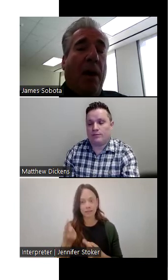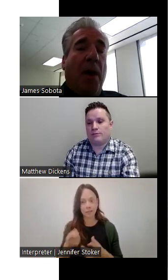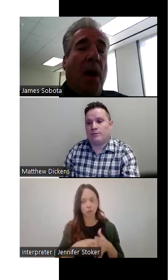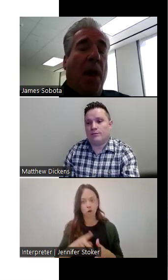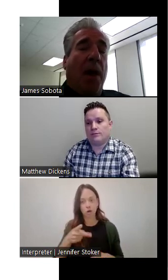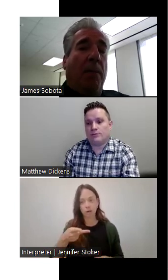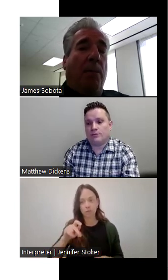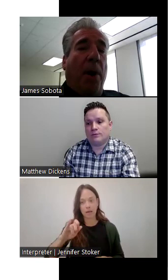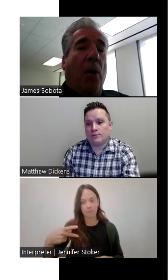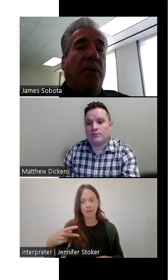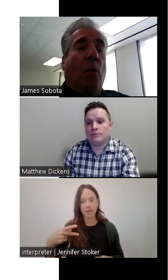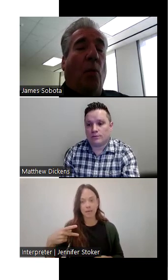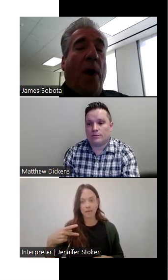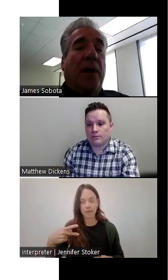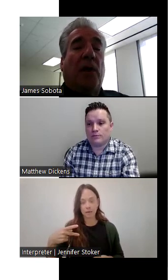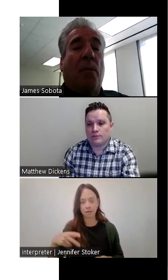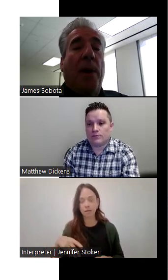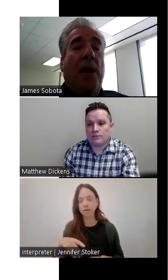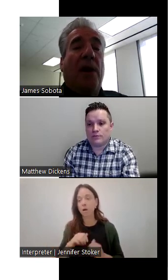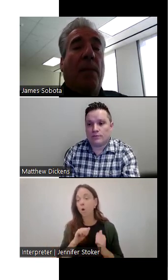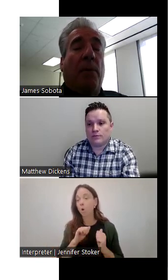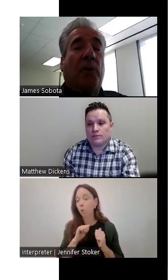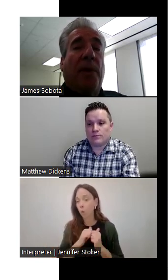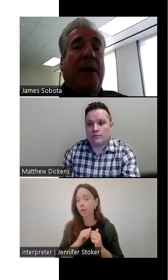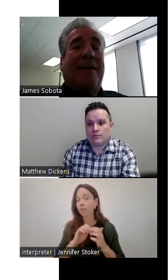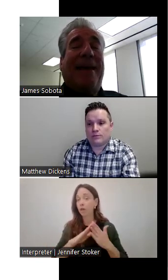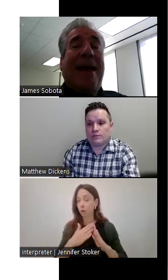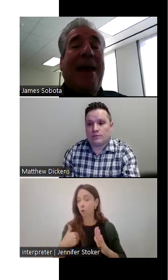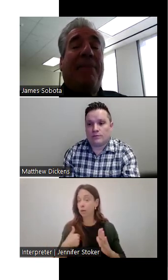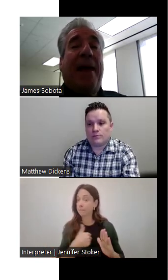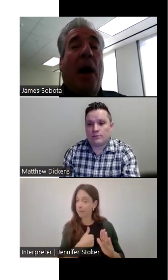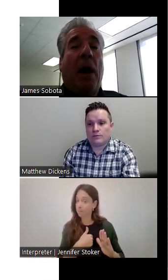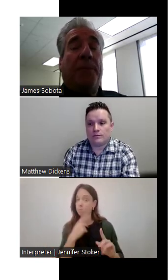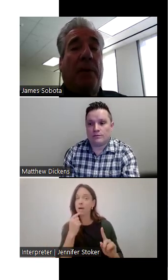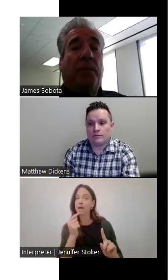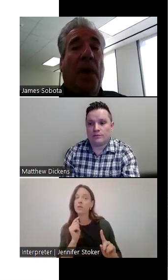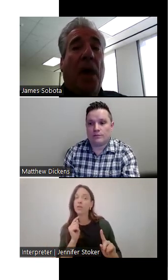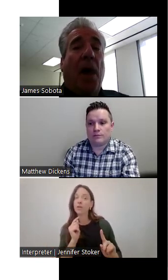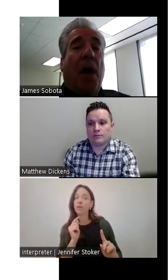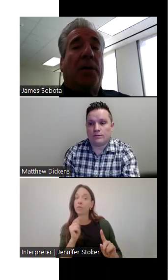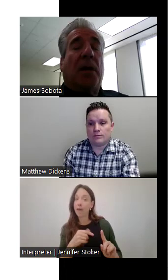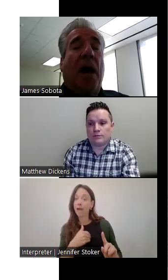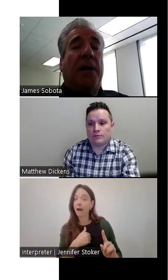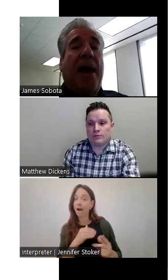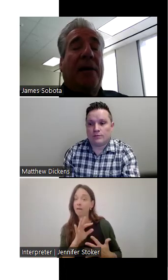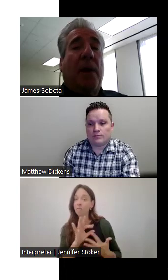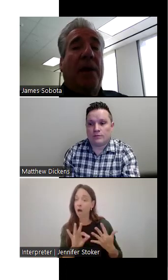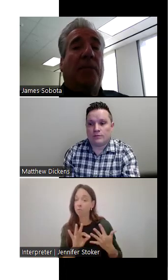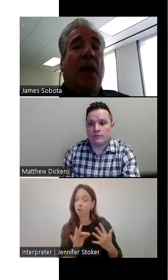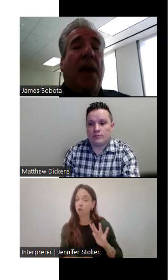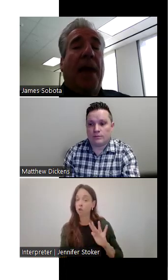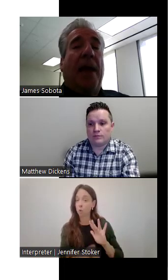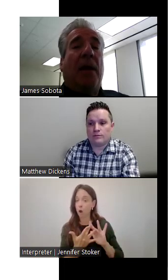program, both with community members because they have that option to contact